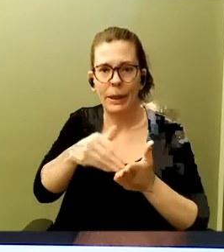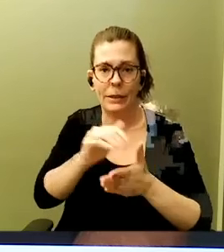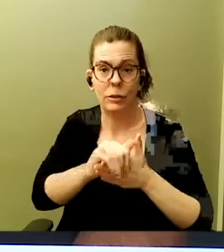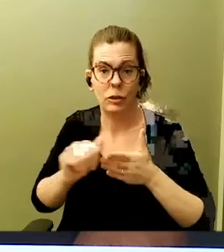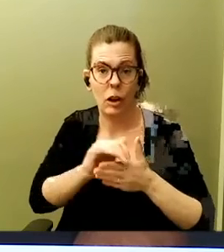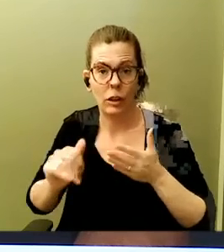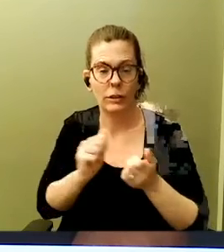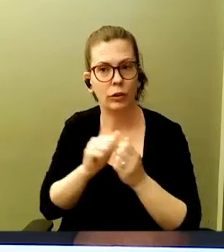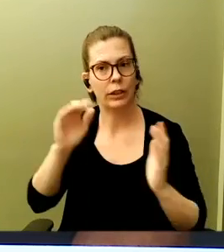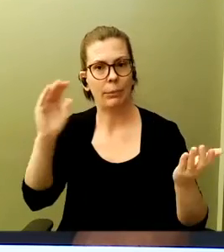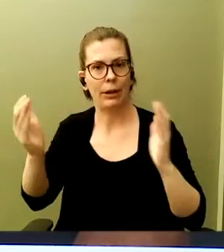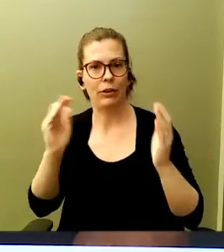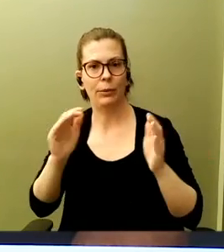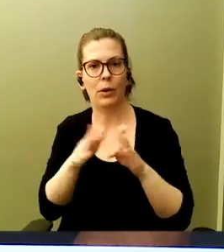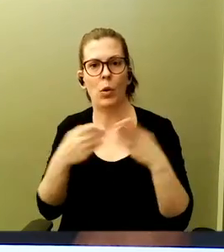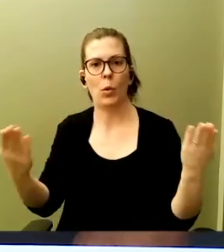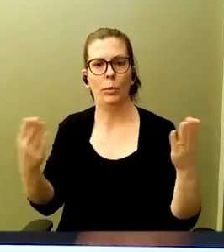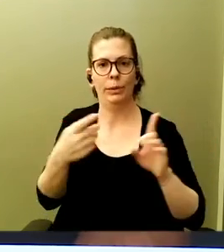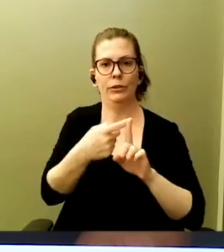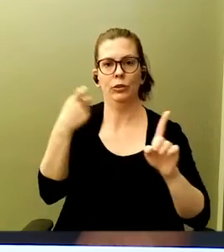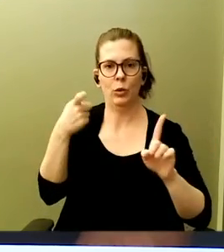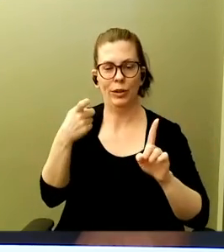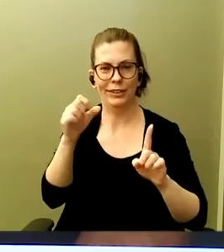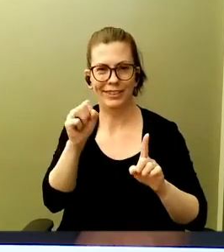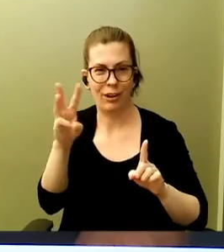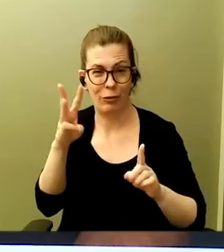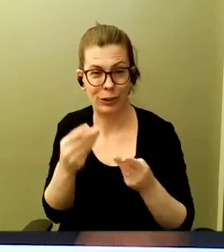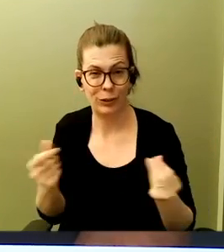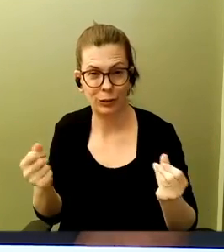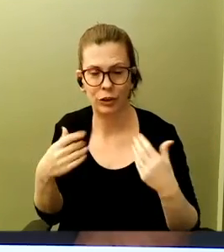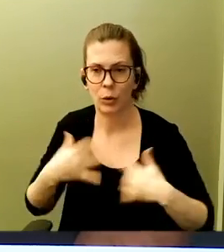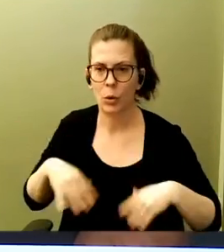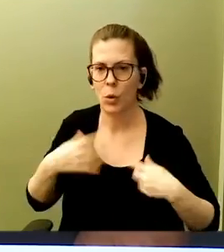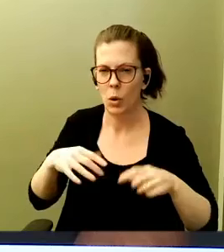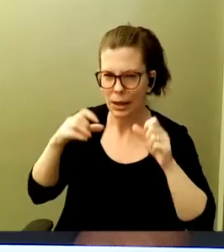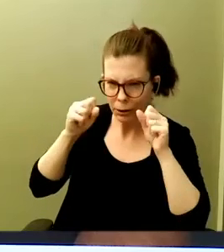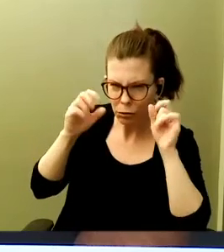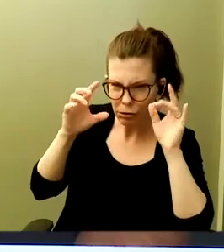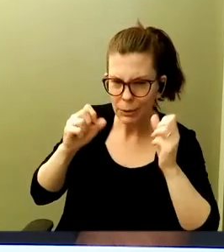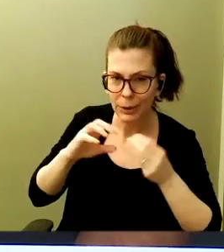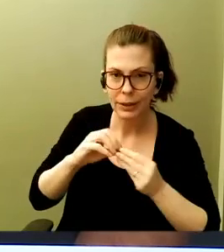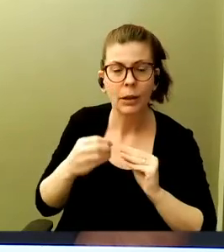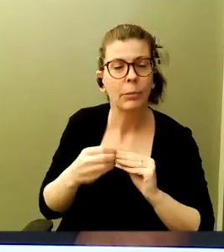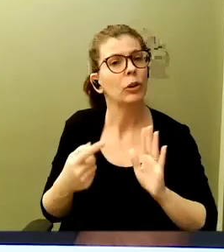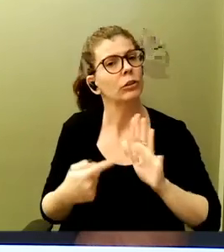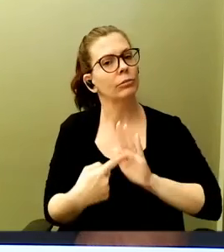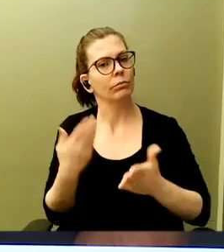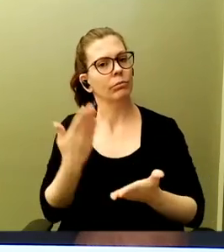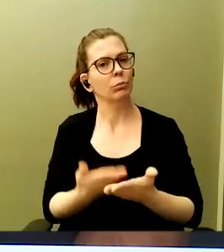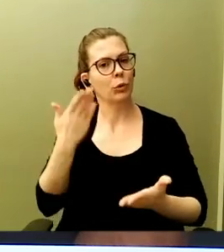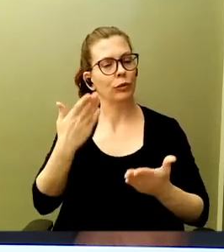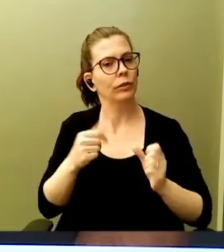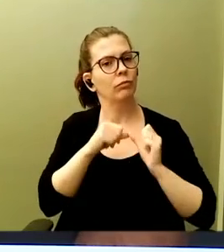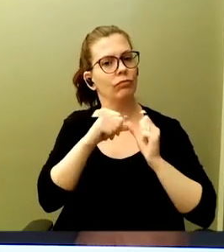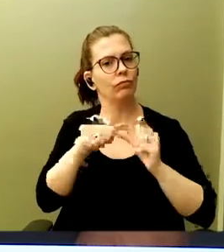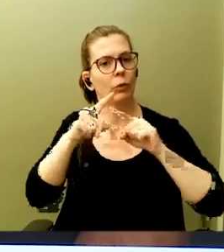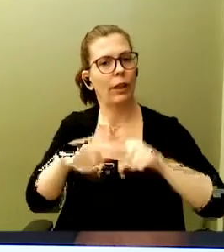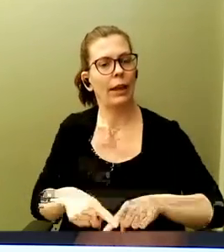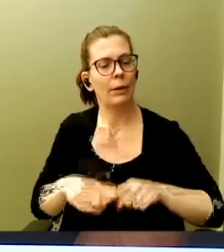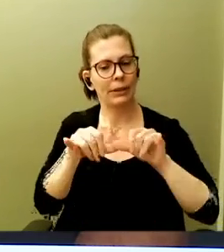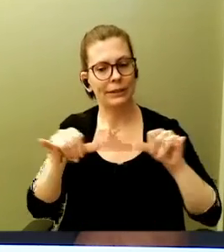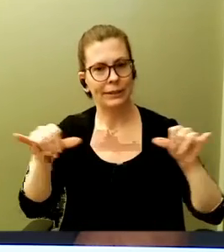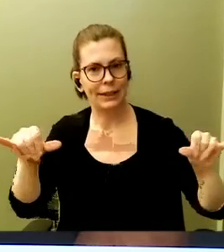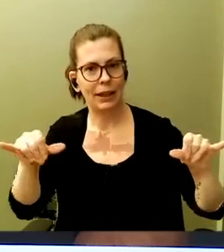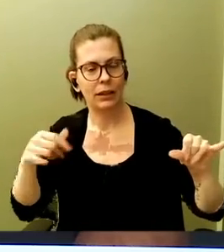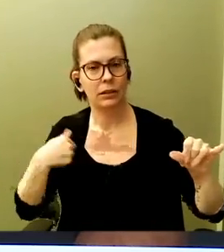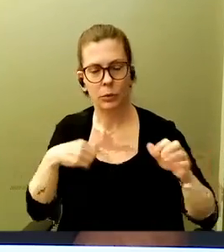software solutions, right? So this is incredible numbers. We demonstrate scalability. So you can, as Bill was saying, we can start small